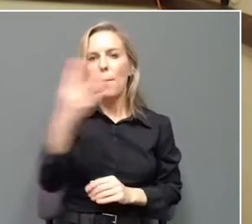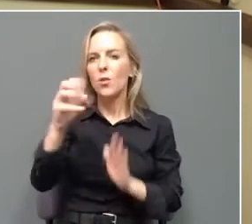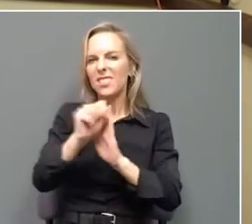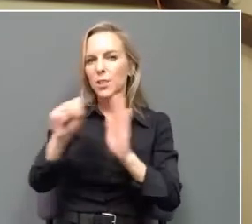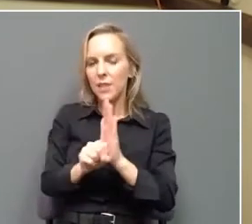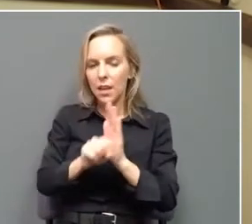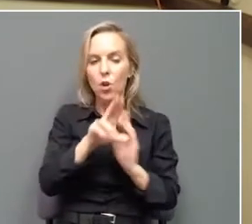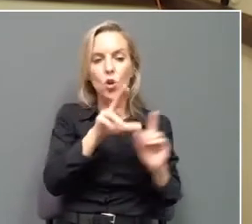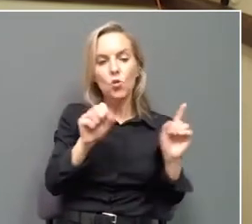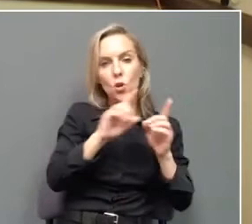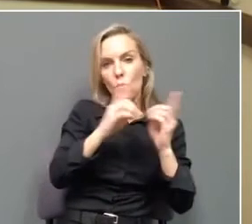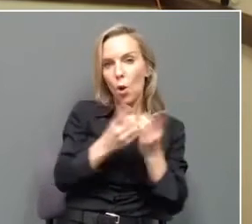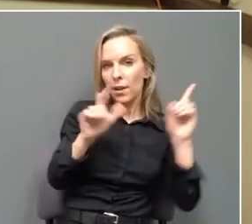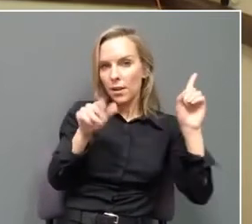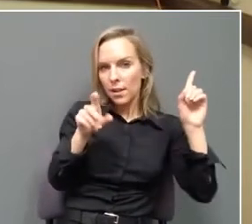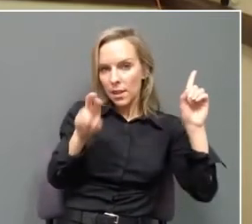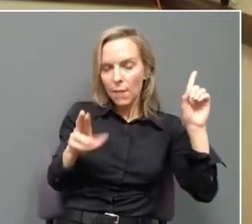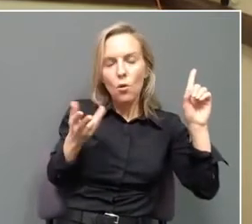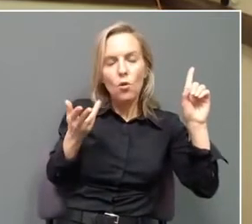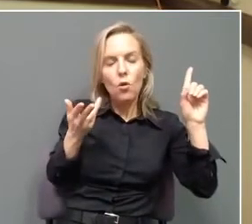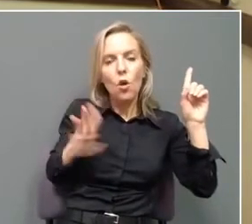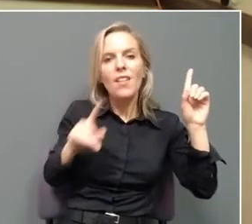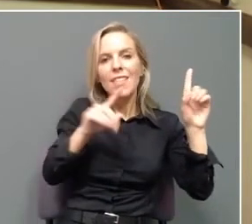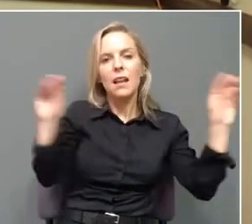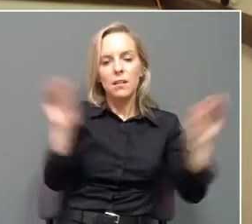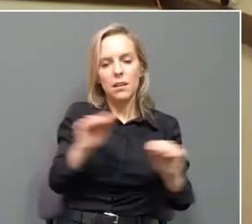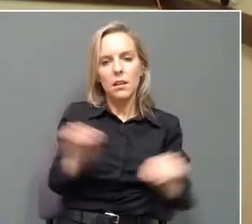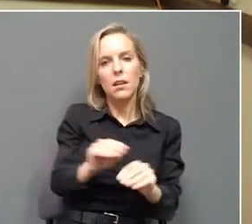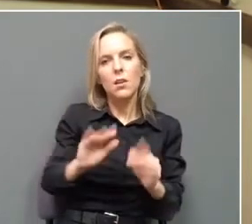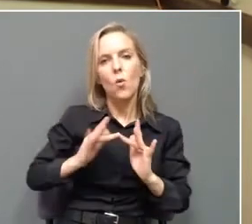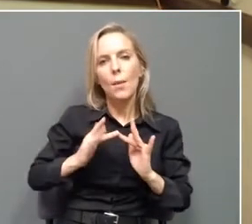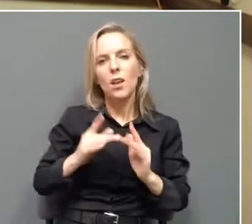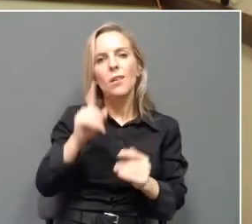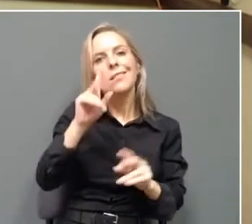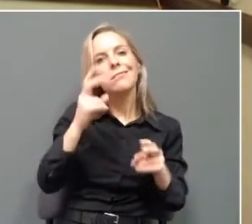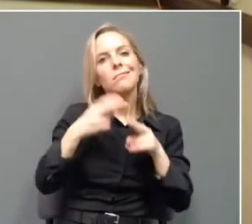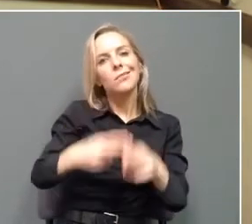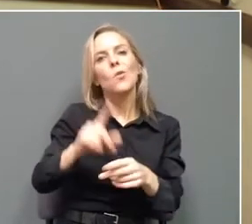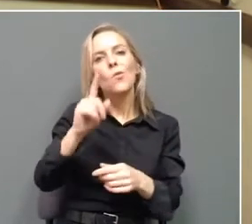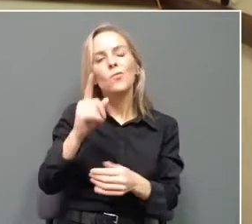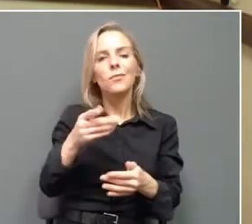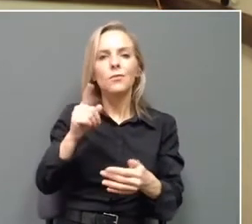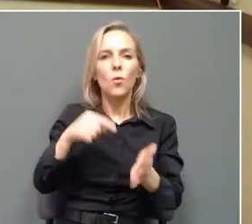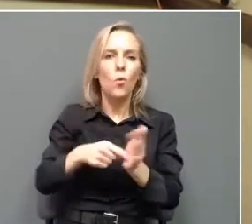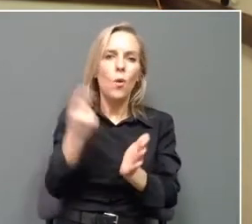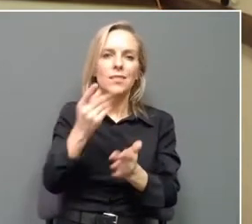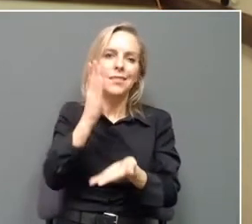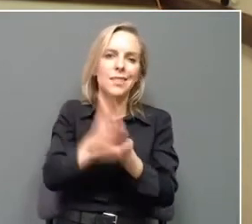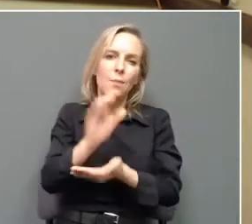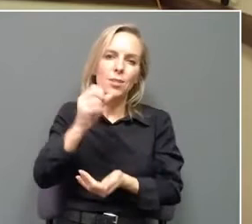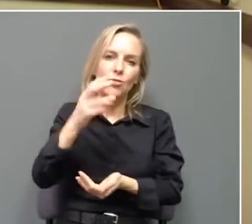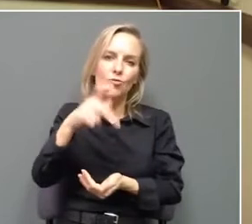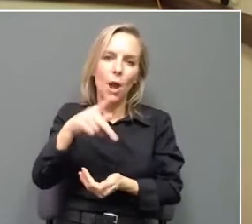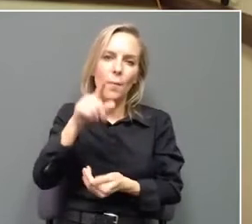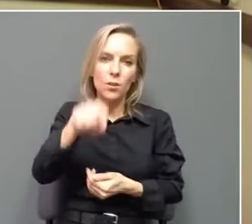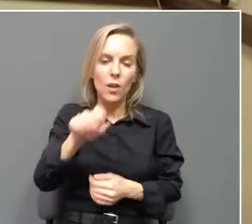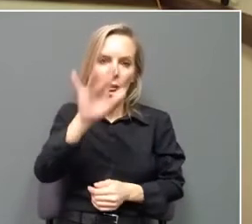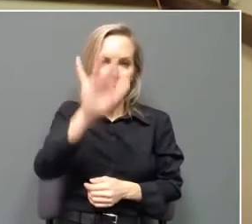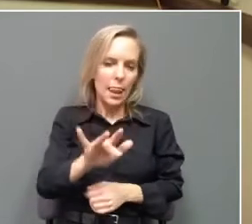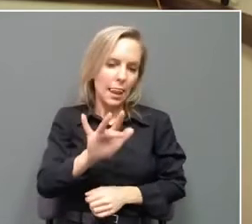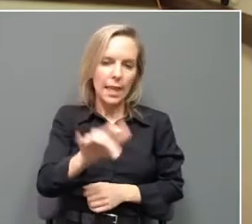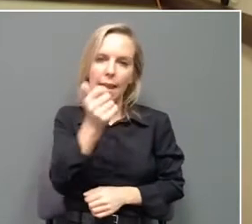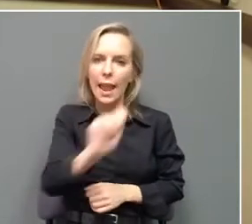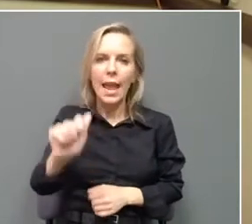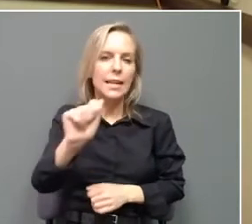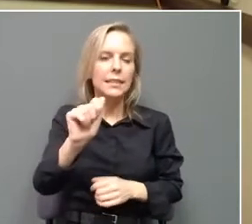Labor has put together a website that's a sort of one-stop shop that has links to every single state workforce agency